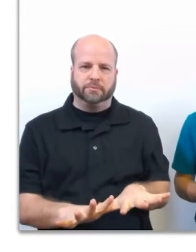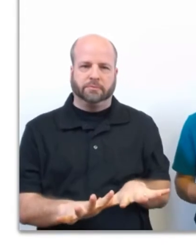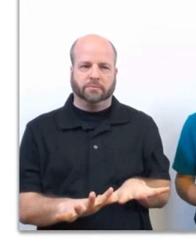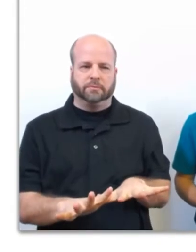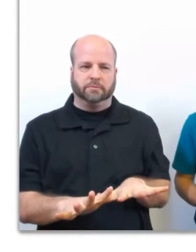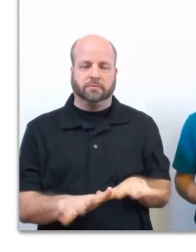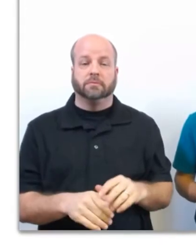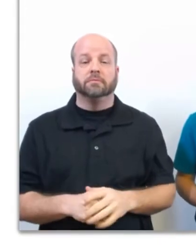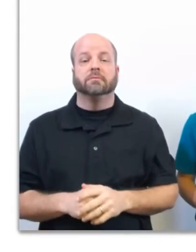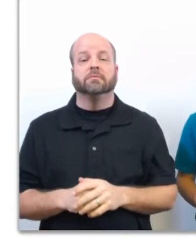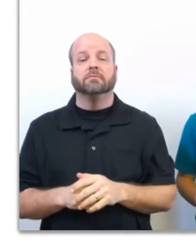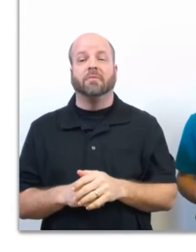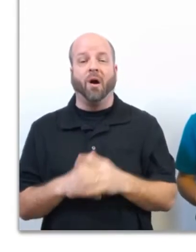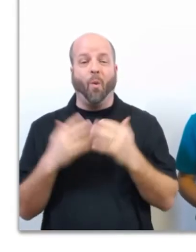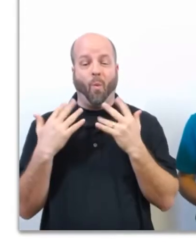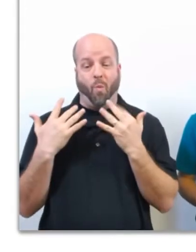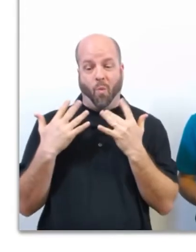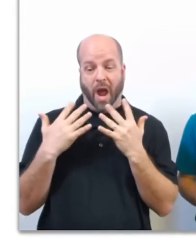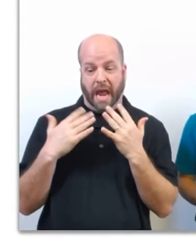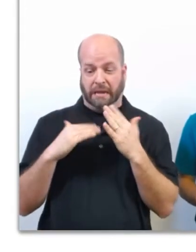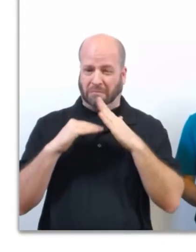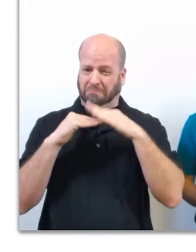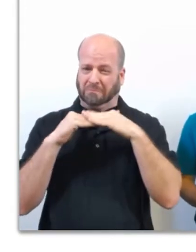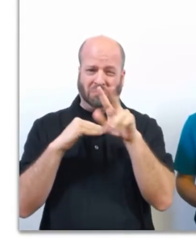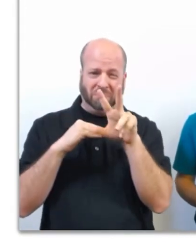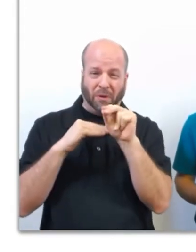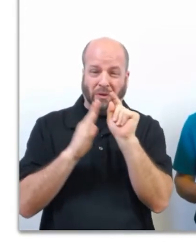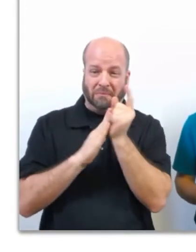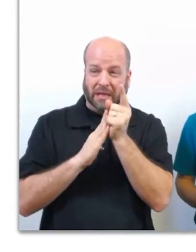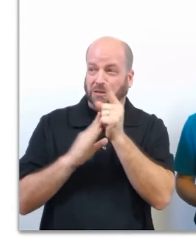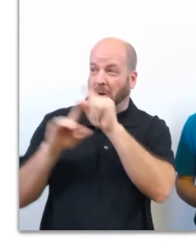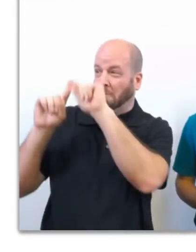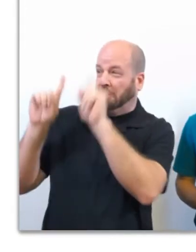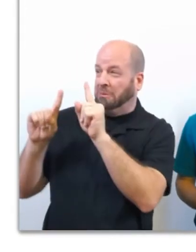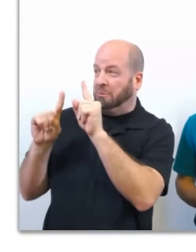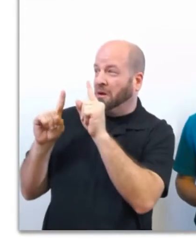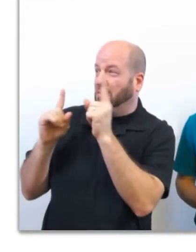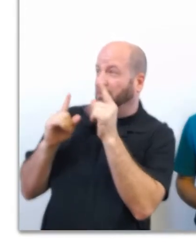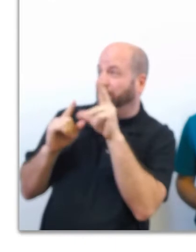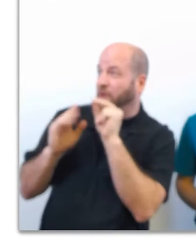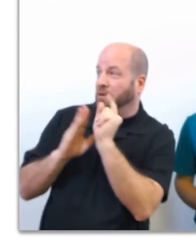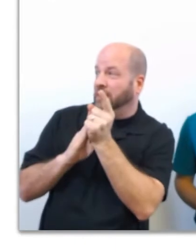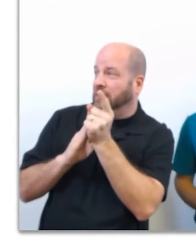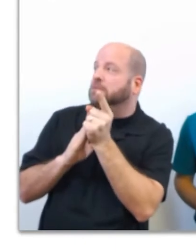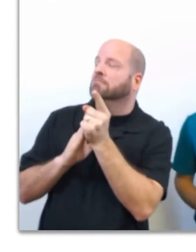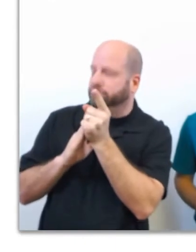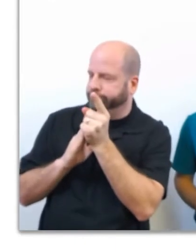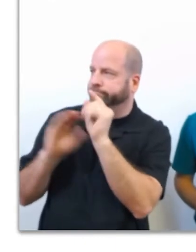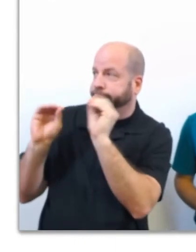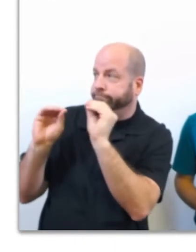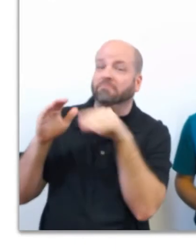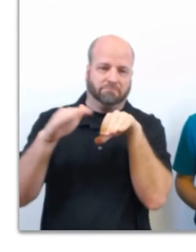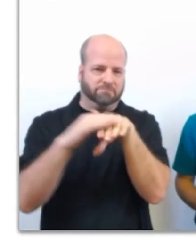And wait at least 30 minutes after the last lightning flash or rumble of thunder before returning outside.